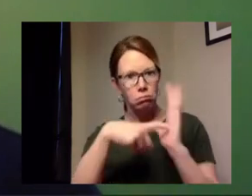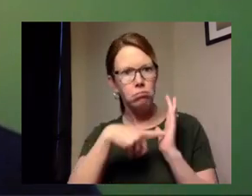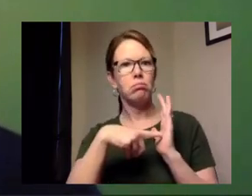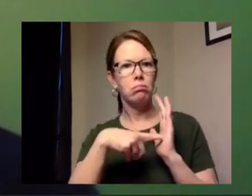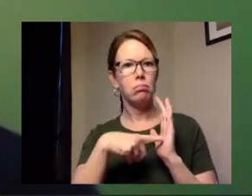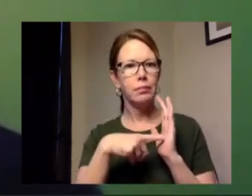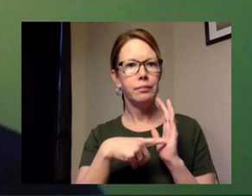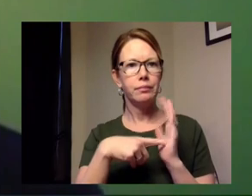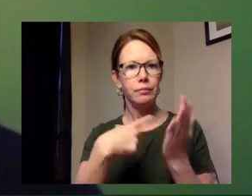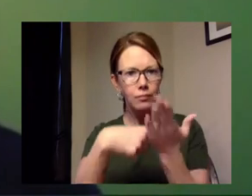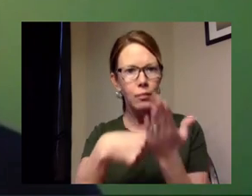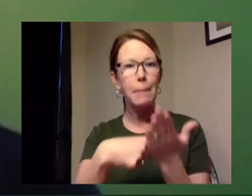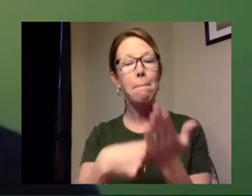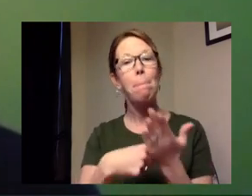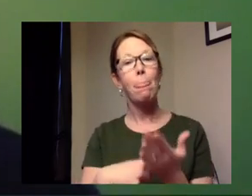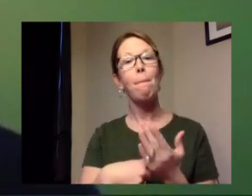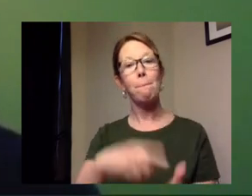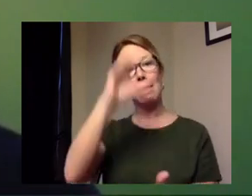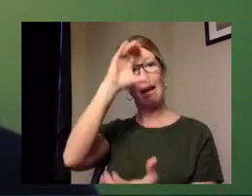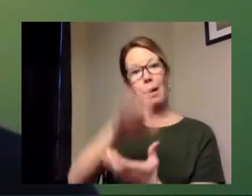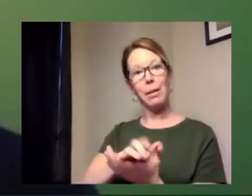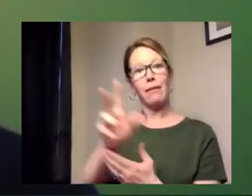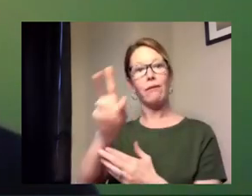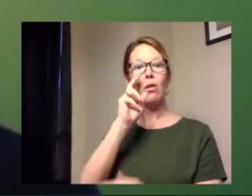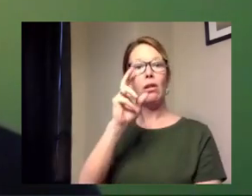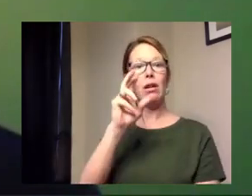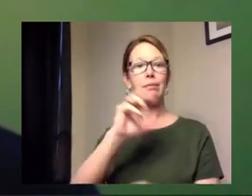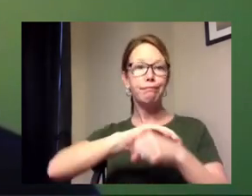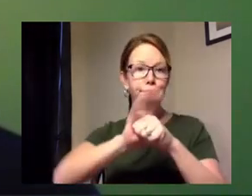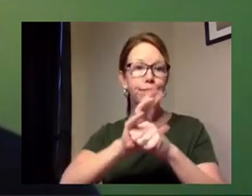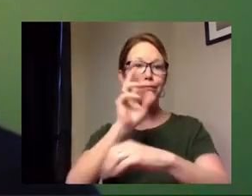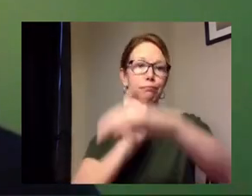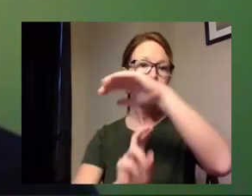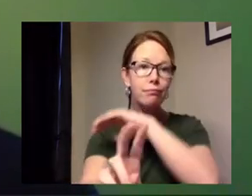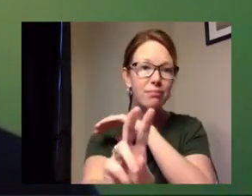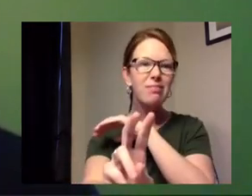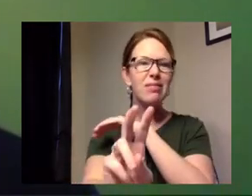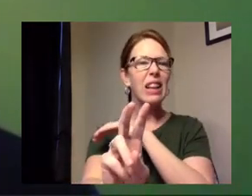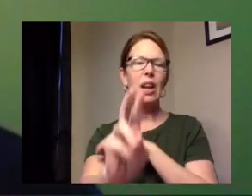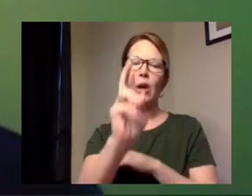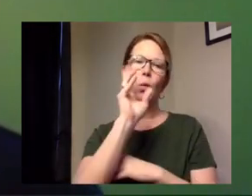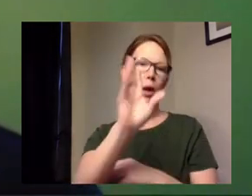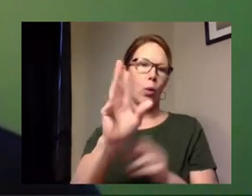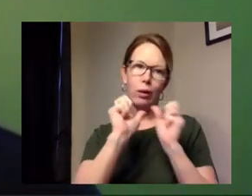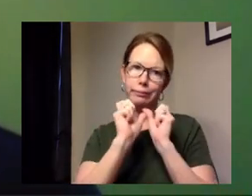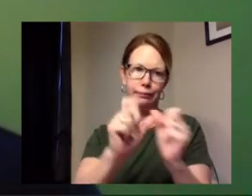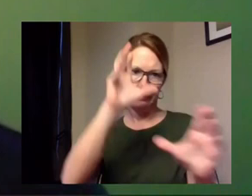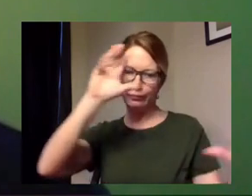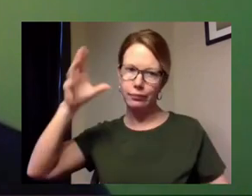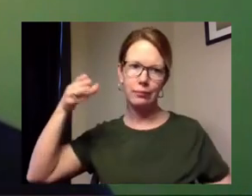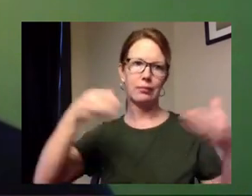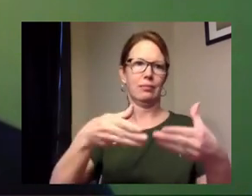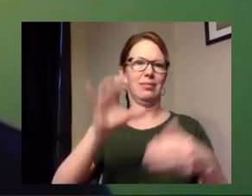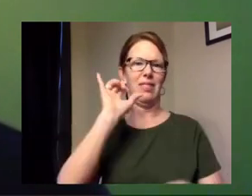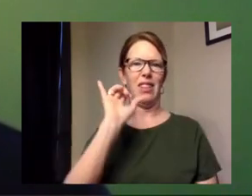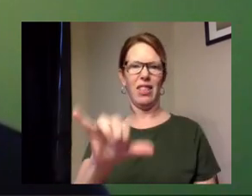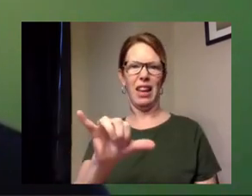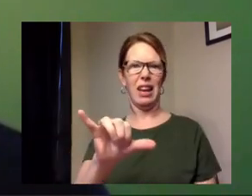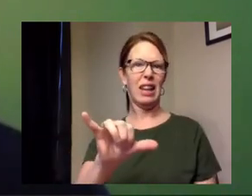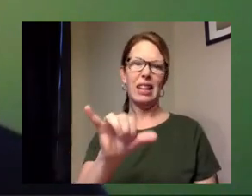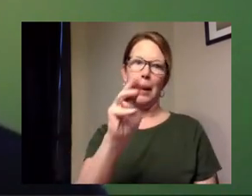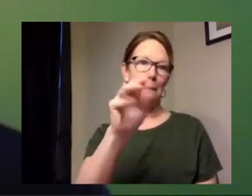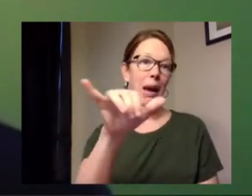i believe based on the covert projections that we will continue to focus working within these restrictions into may